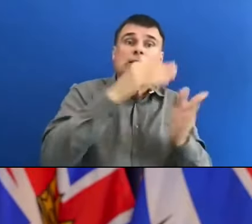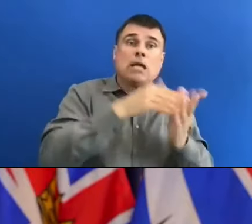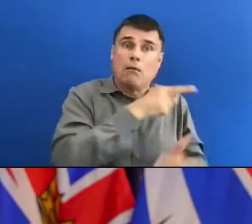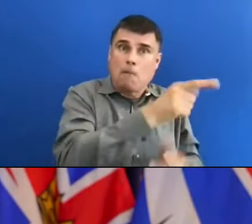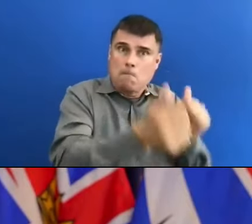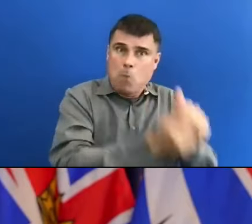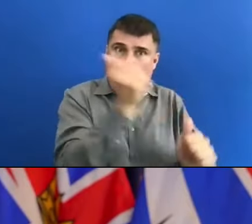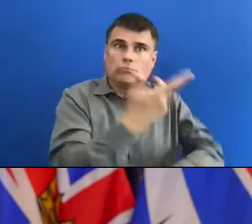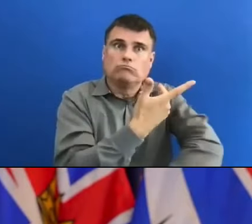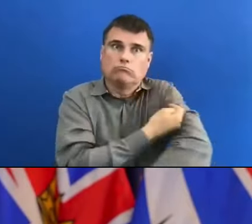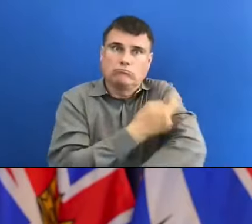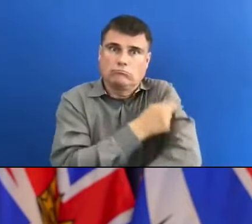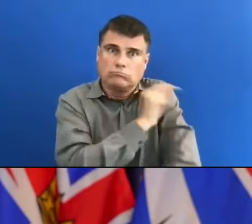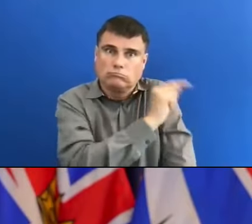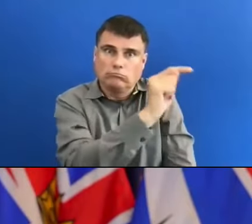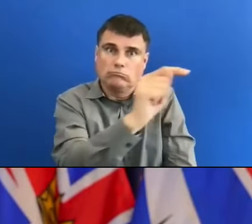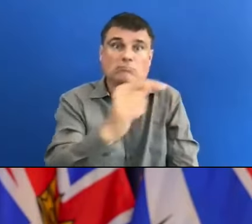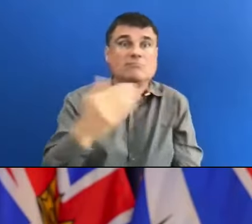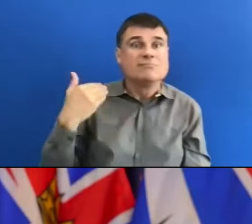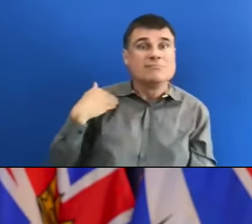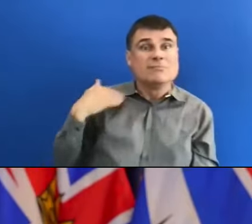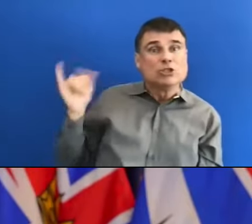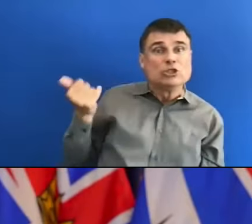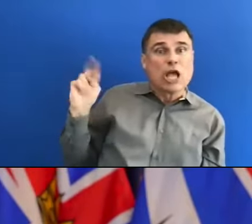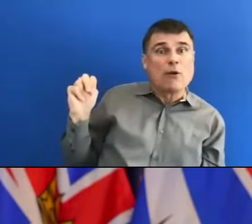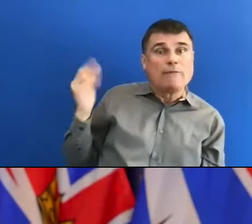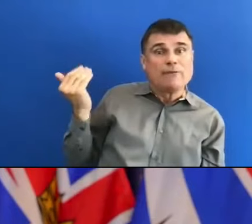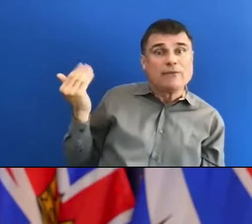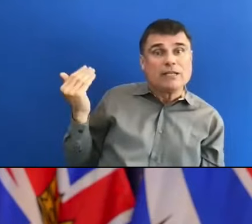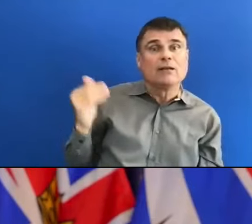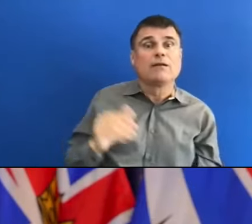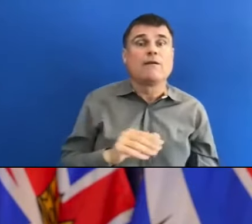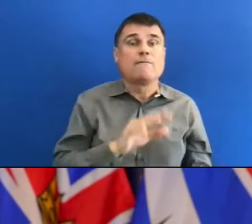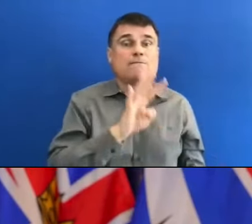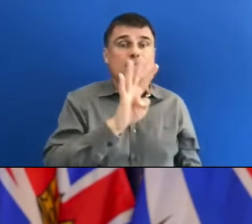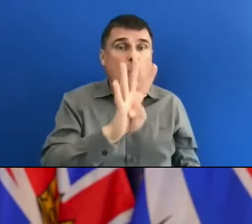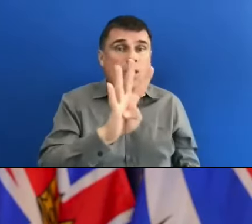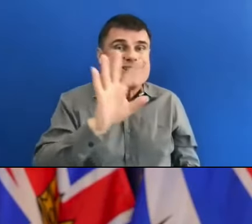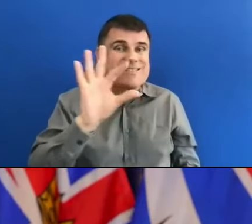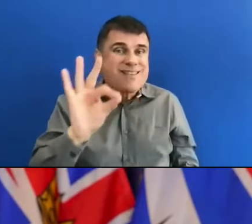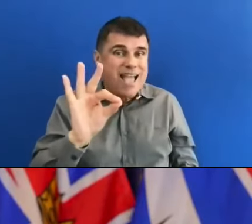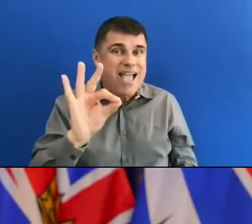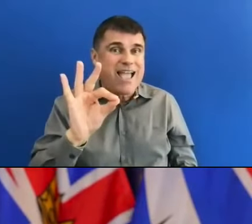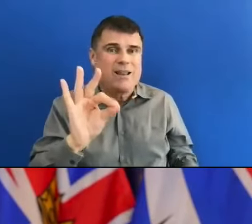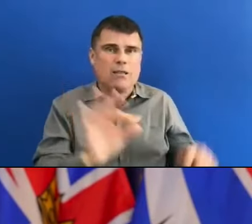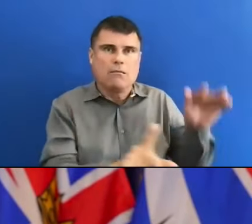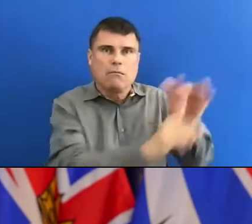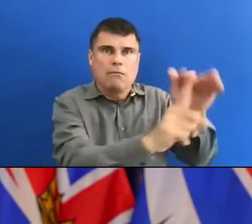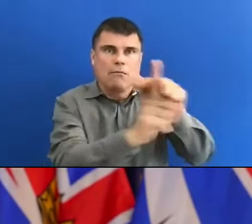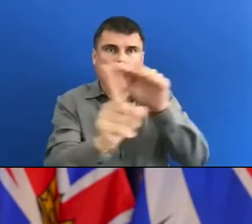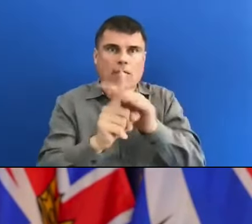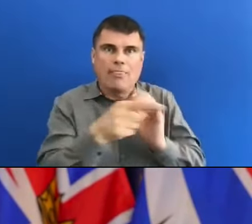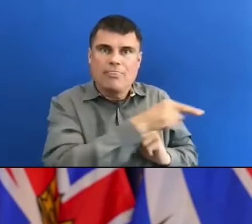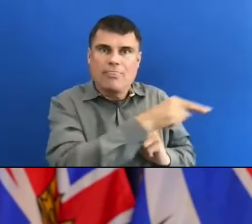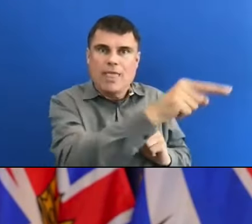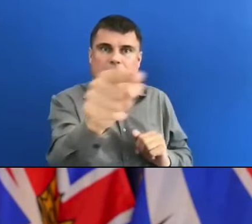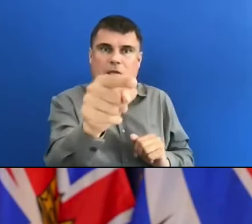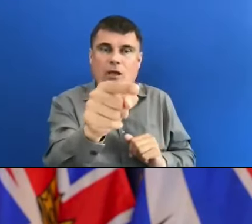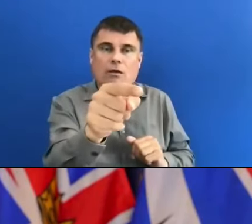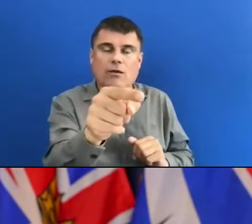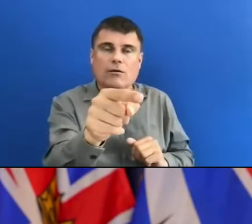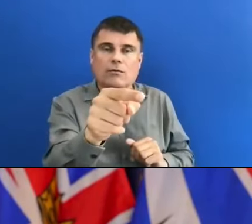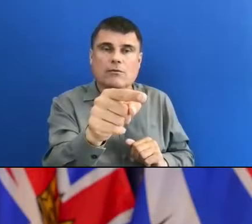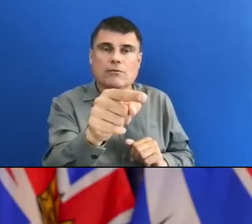outbreaks on January 15th, and the vaccination of both workers and of residents and long-term care had an